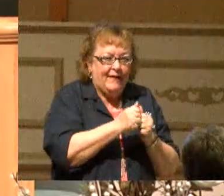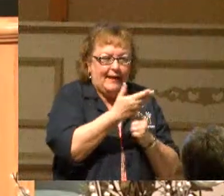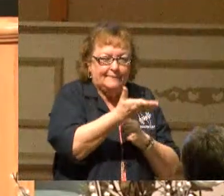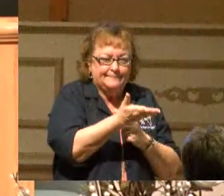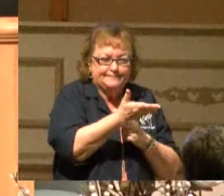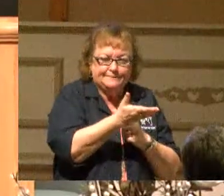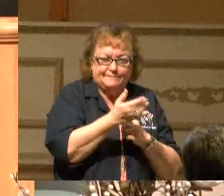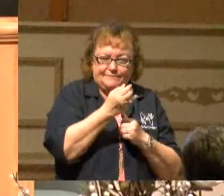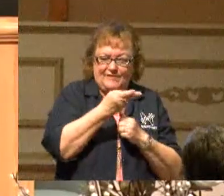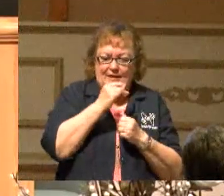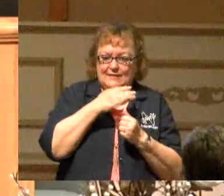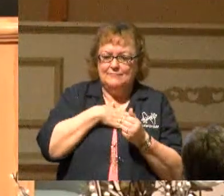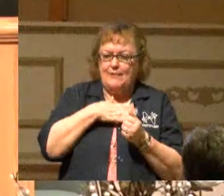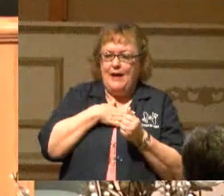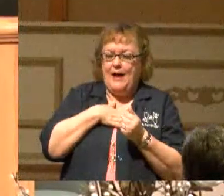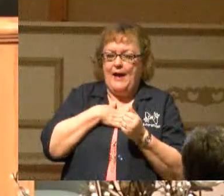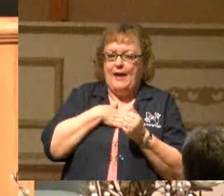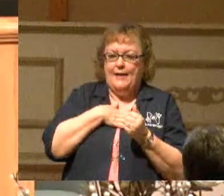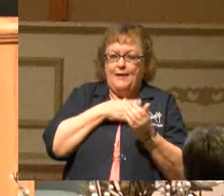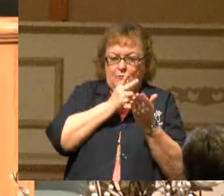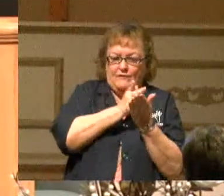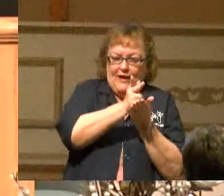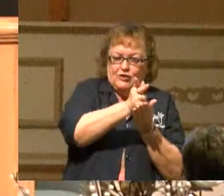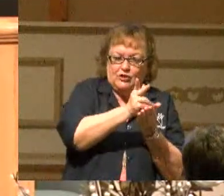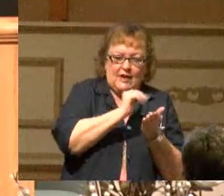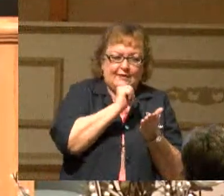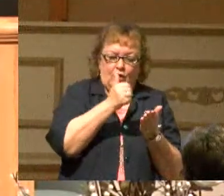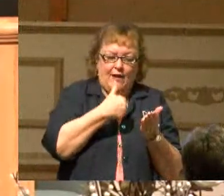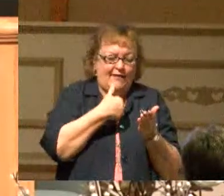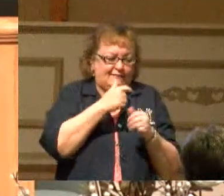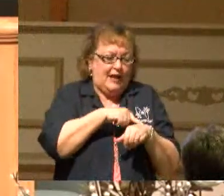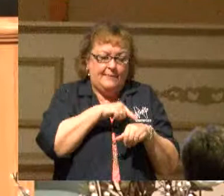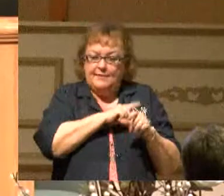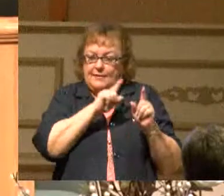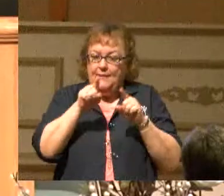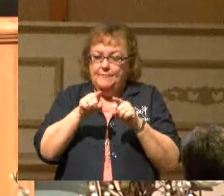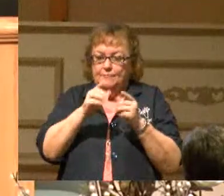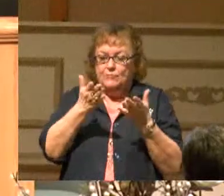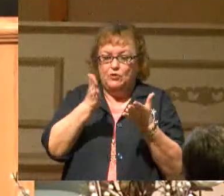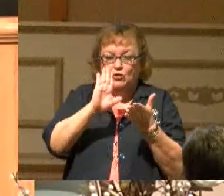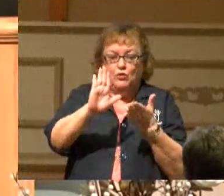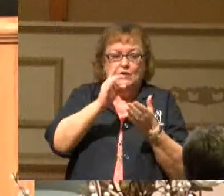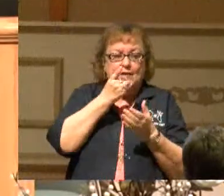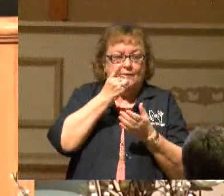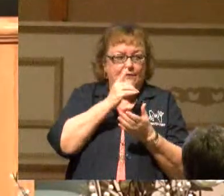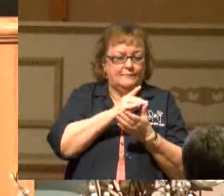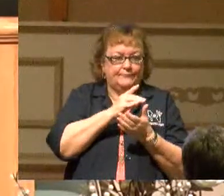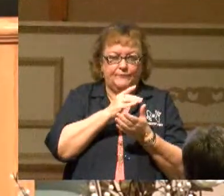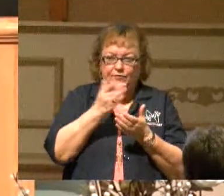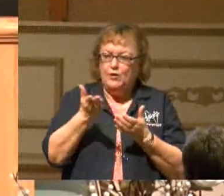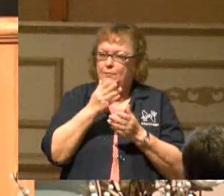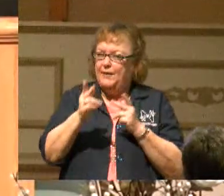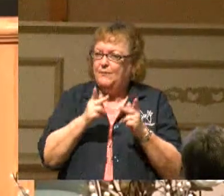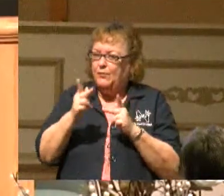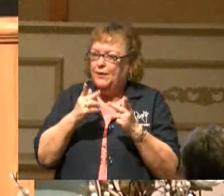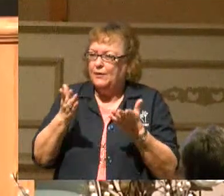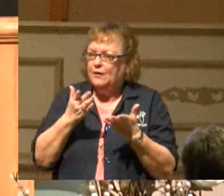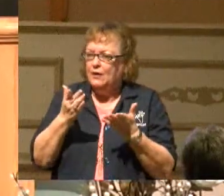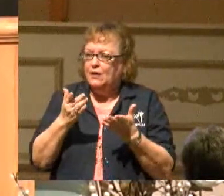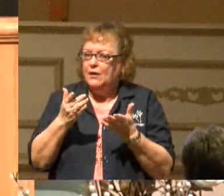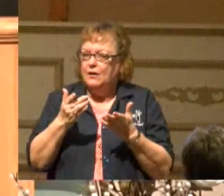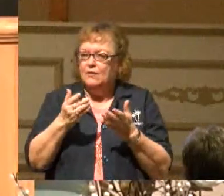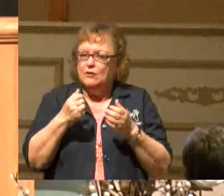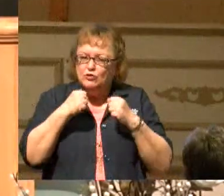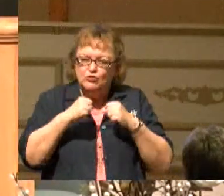And he says, This is my profession, and I don't have time to come to your dinner. There are people today that are trying to squeeze